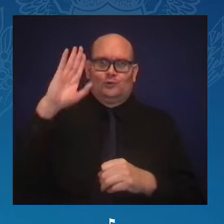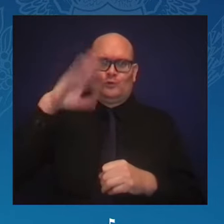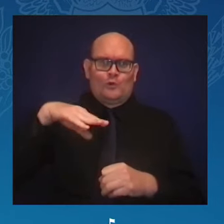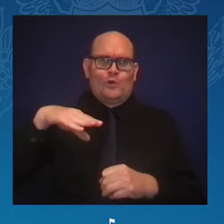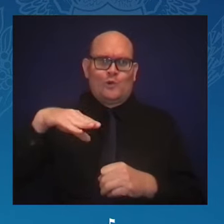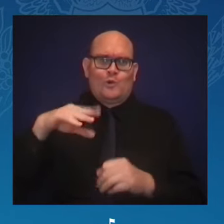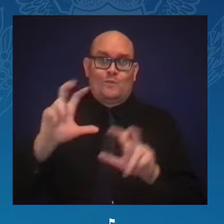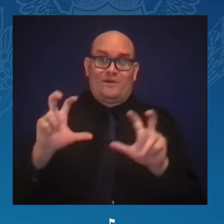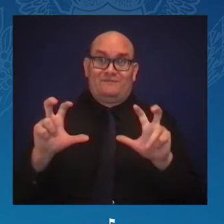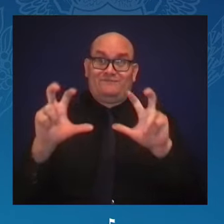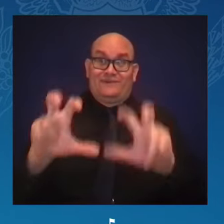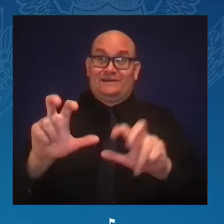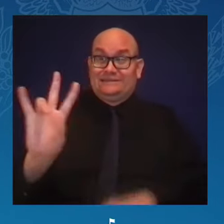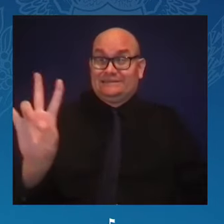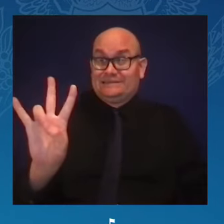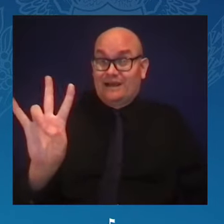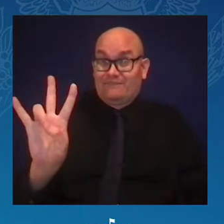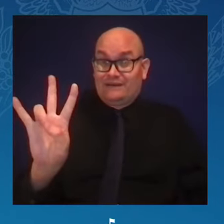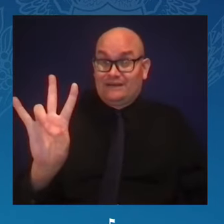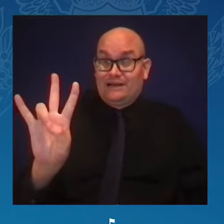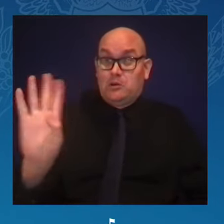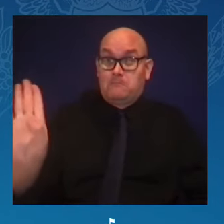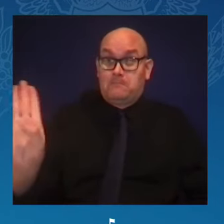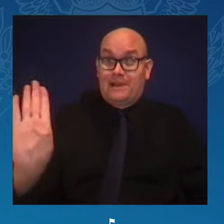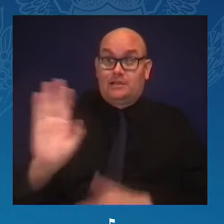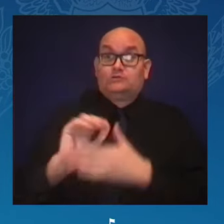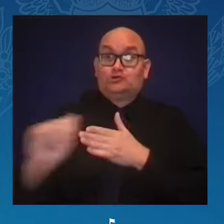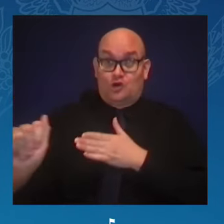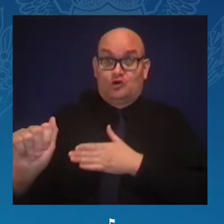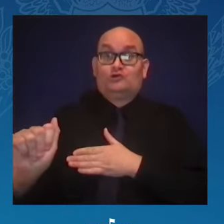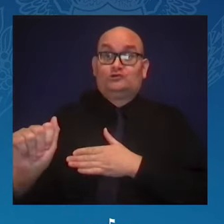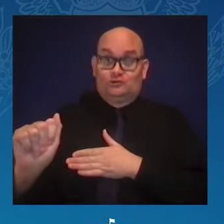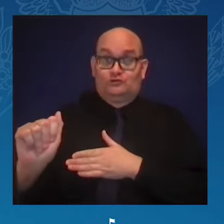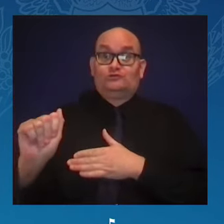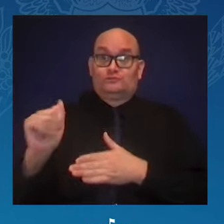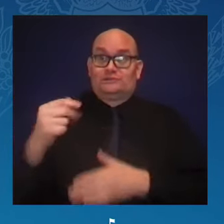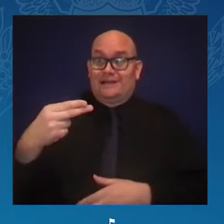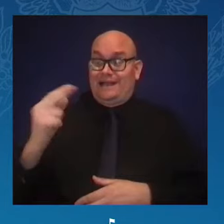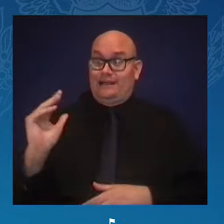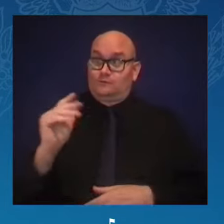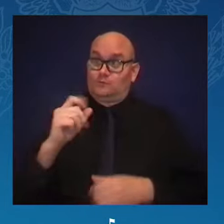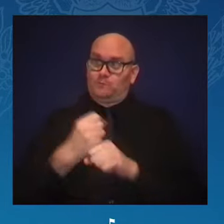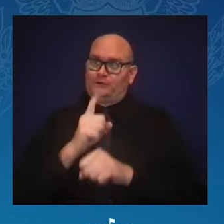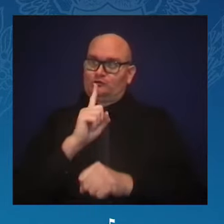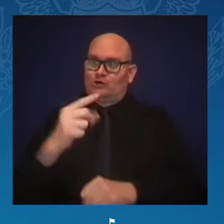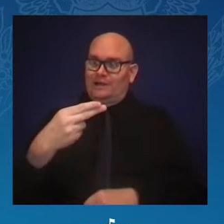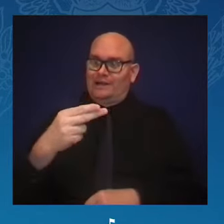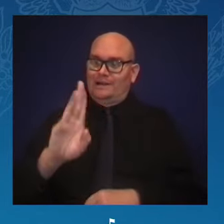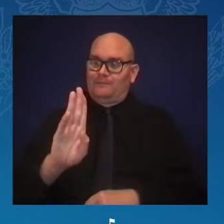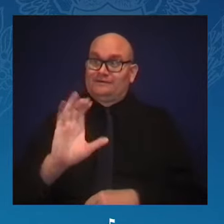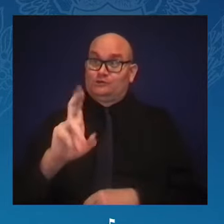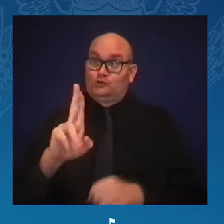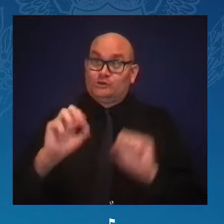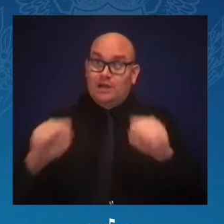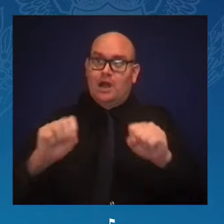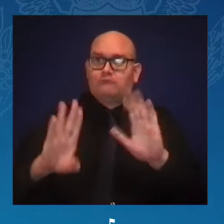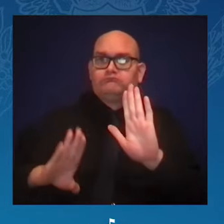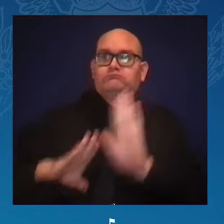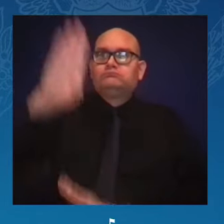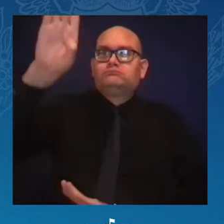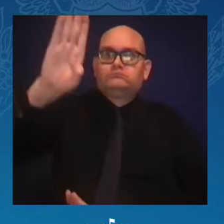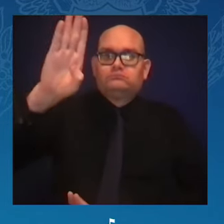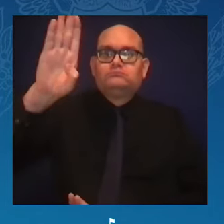HBCUs, which is an investment in the future leaders of our nation.